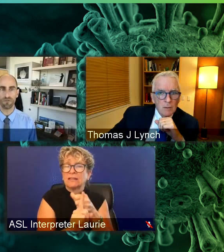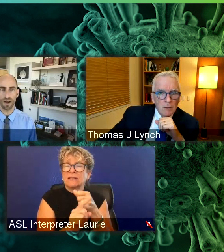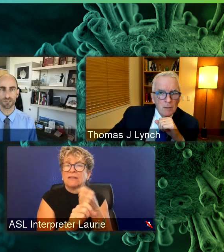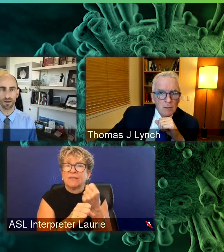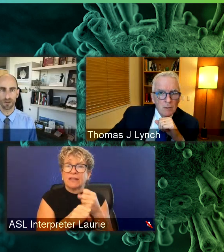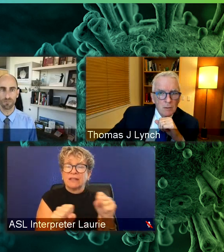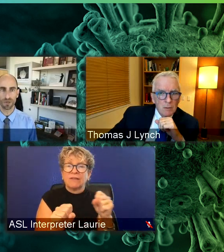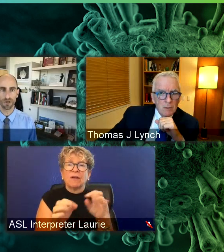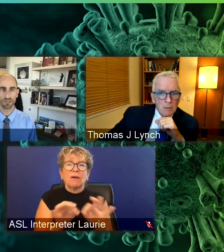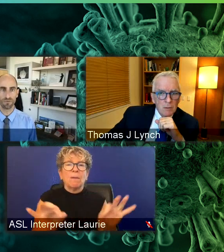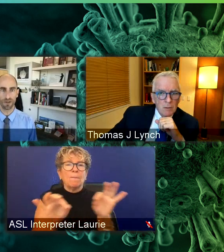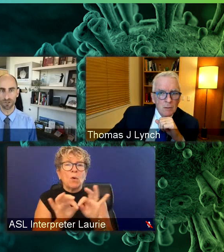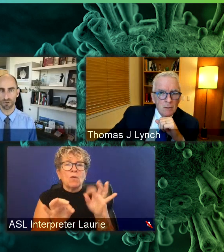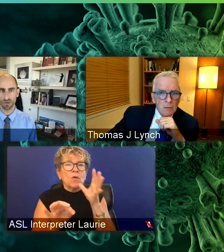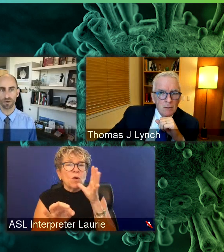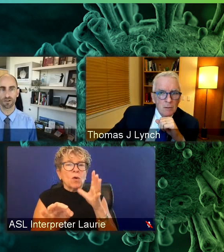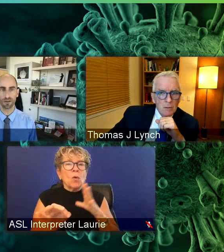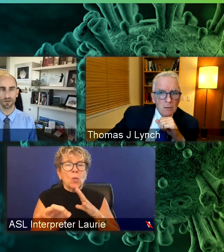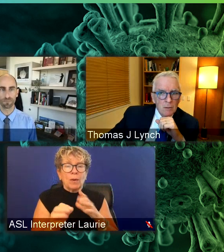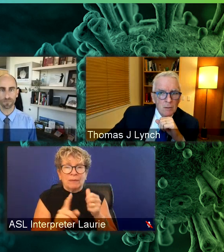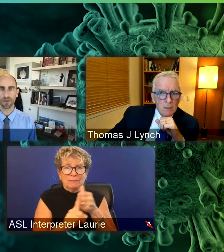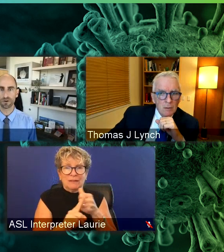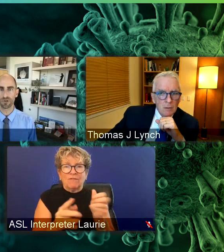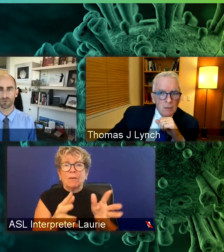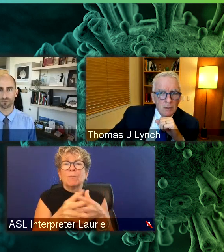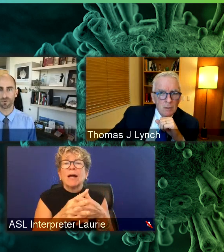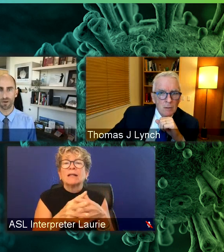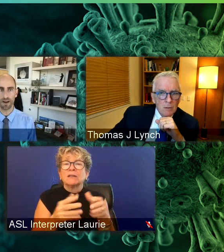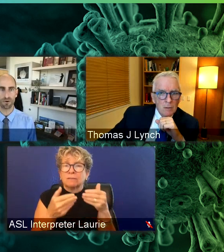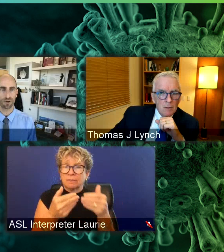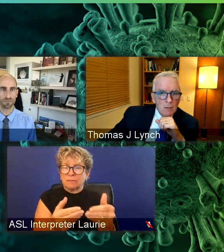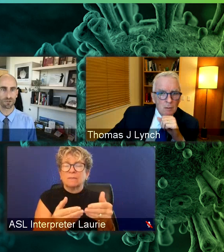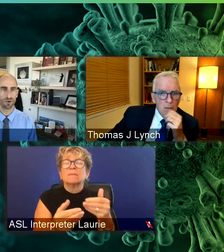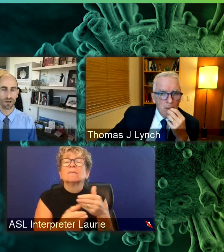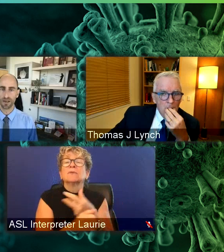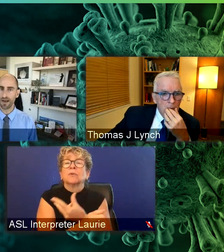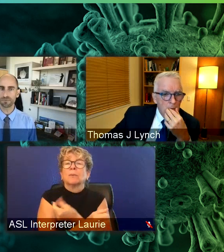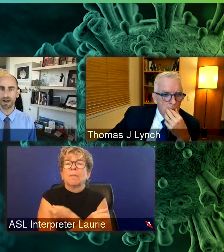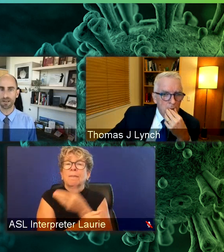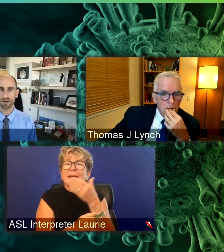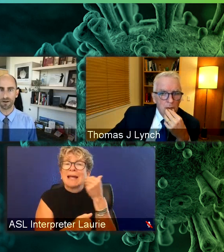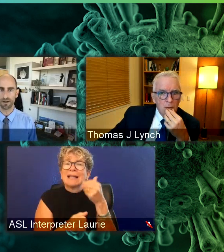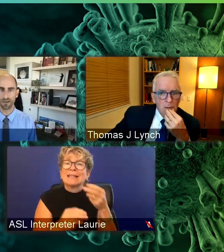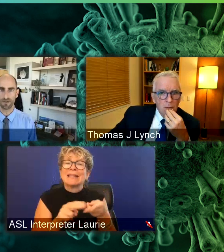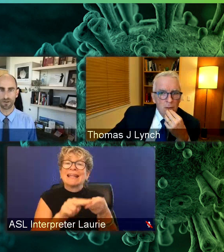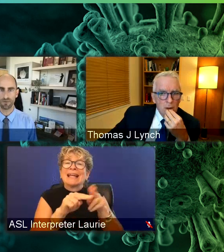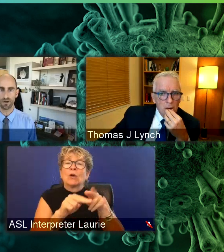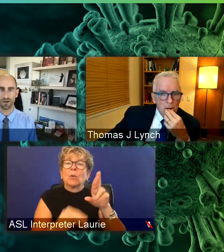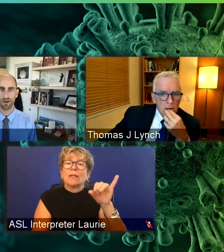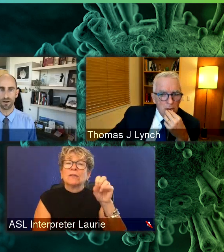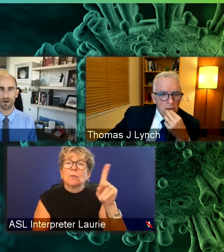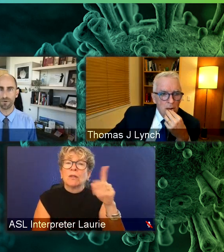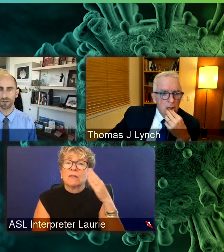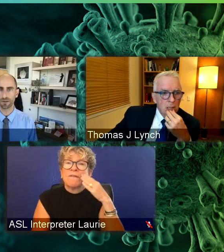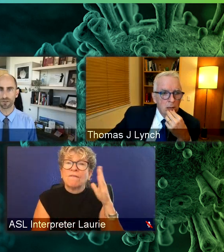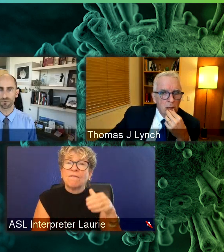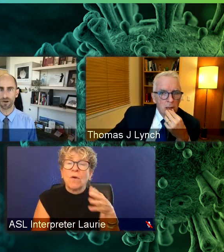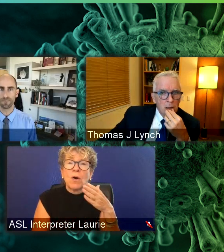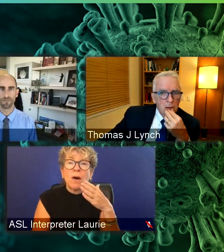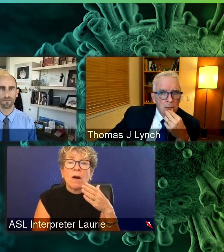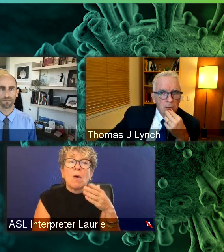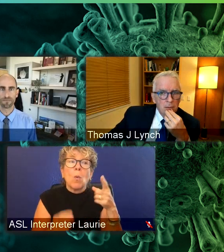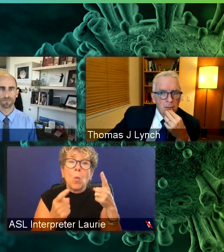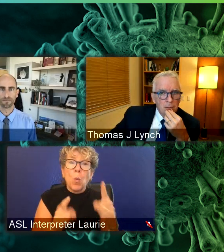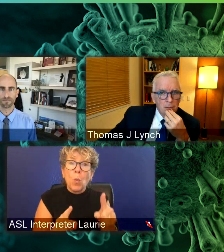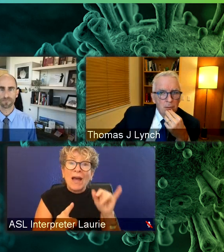women to get vaccinated because of their specifically increased risk for bad outcomes. So that's my take on it. I'd love to hear what Alpana thinks